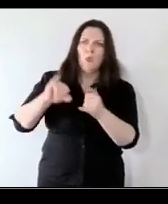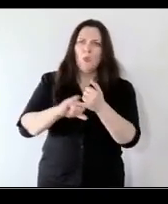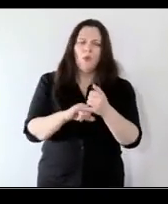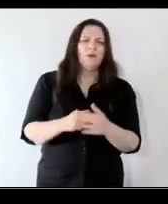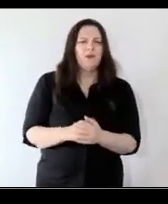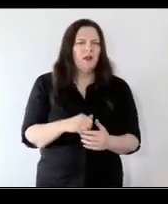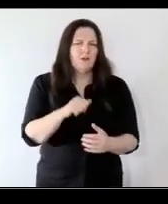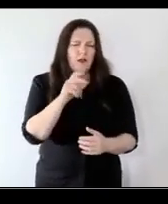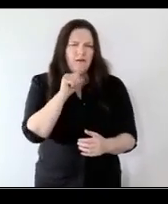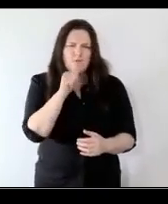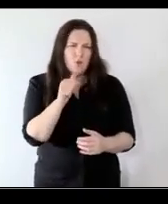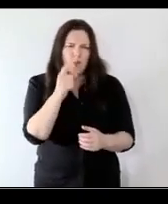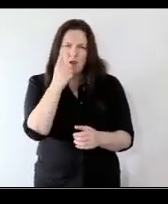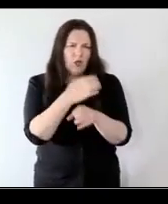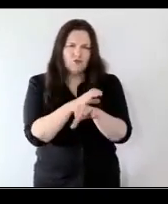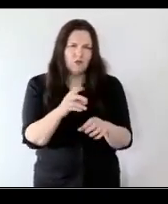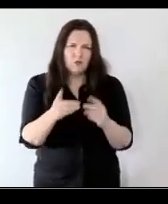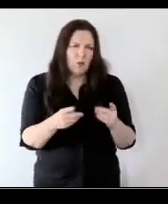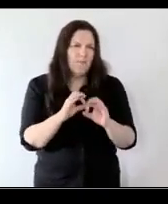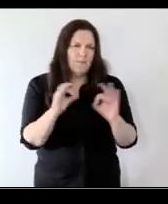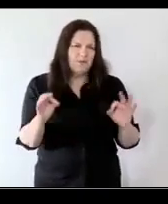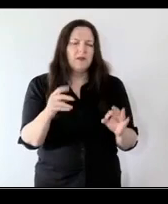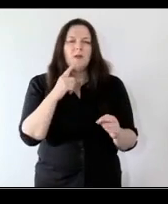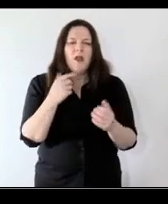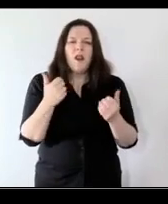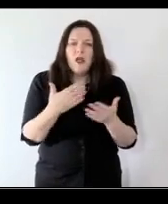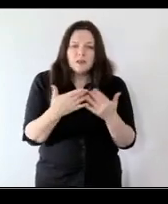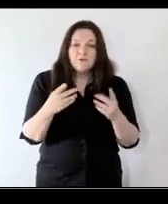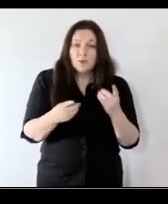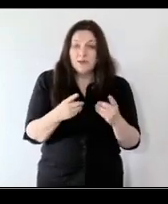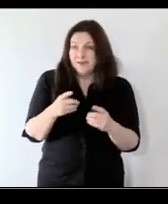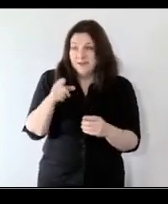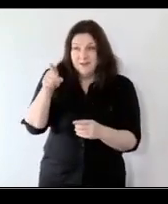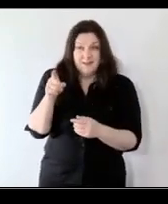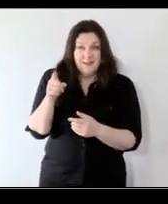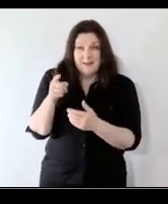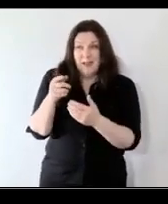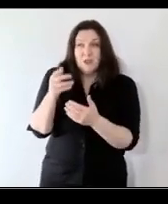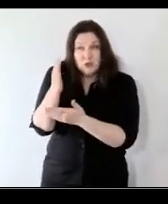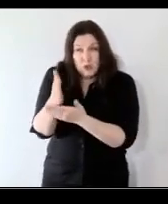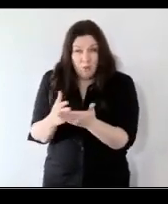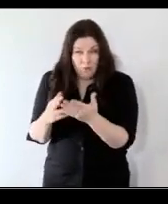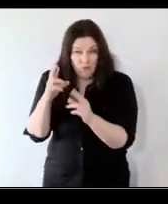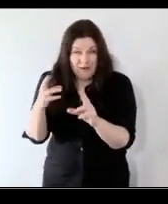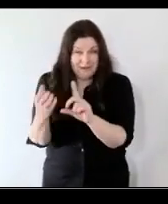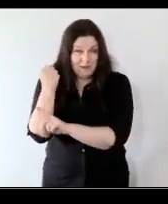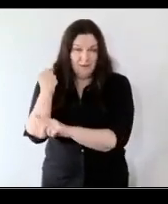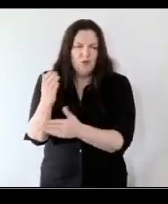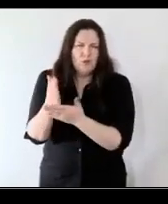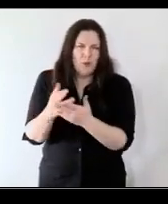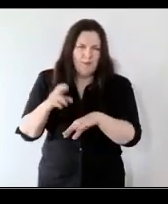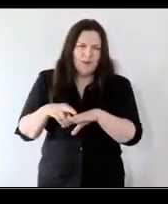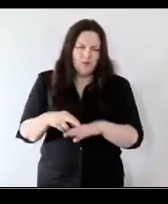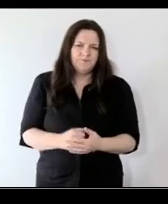perfect place there's nowhere that's doing it all right but there are lots of different places that are getting some of it right or some of it better